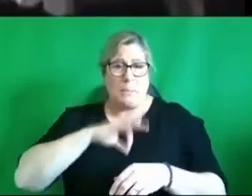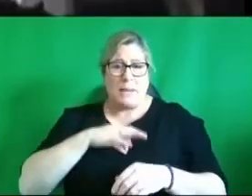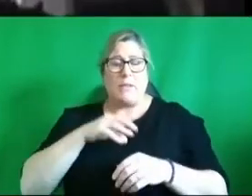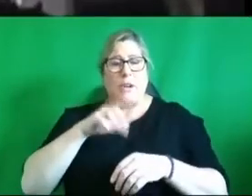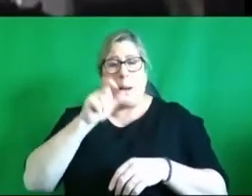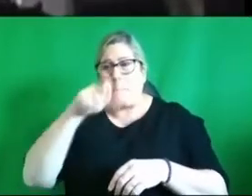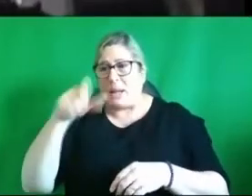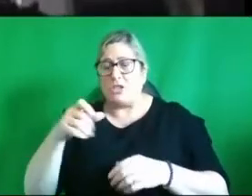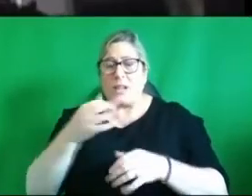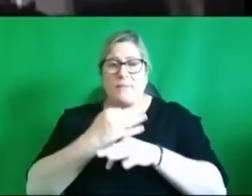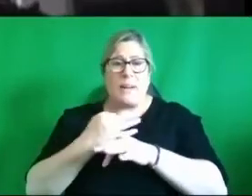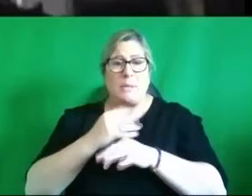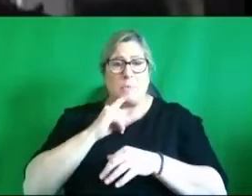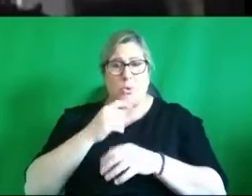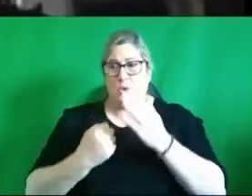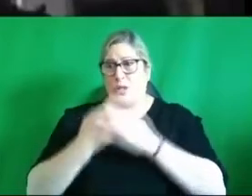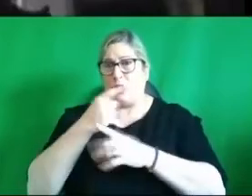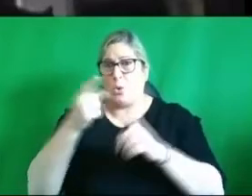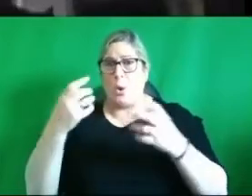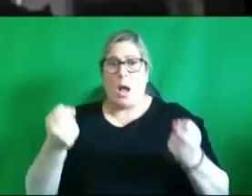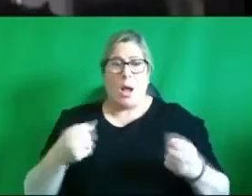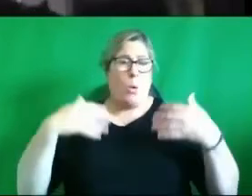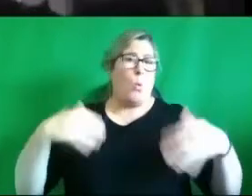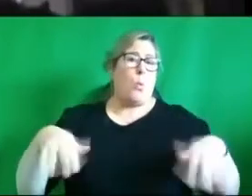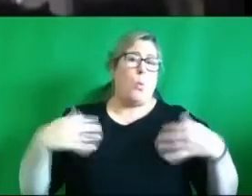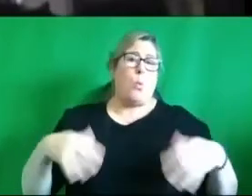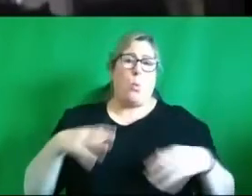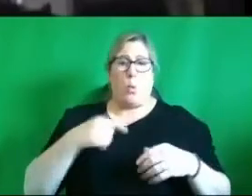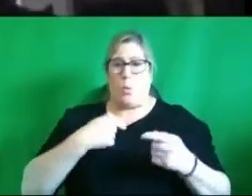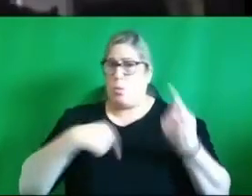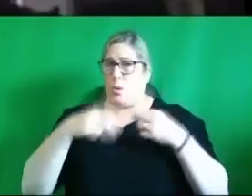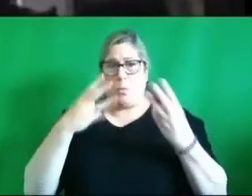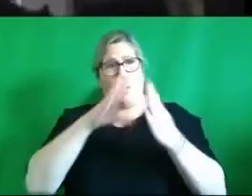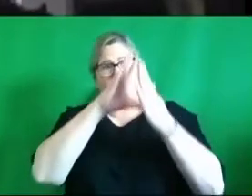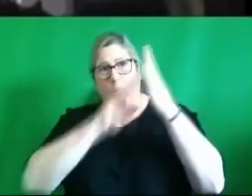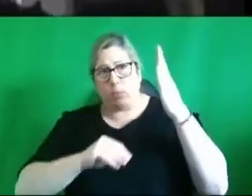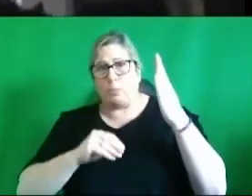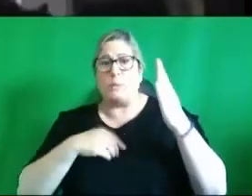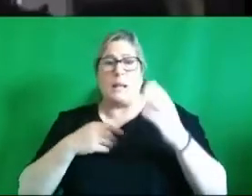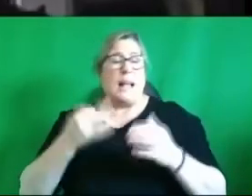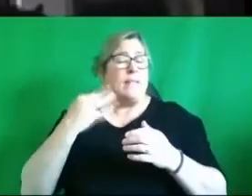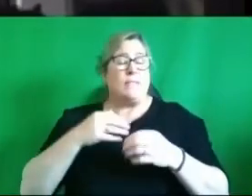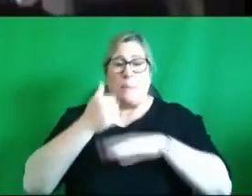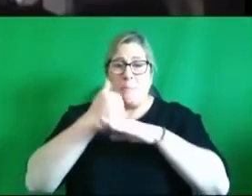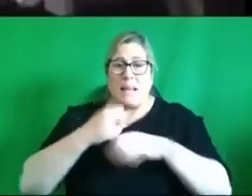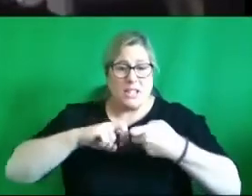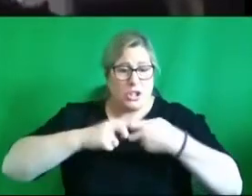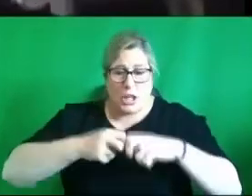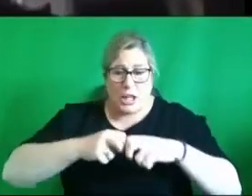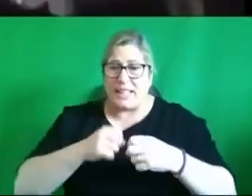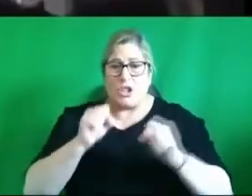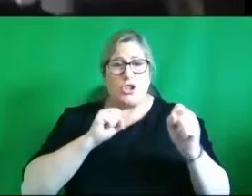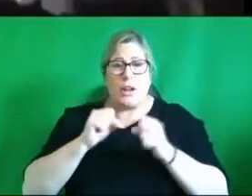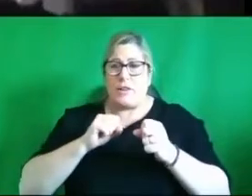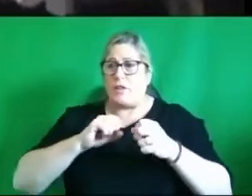what the success that you have had is definitely something that we want to build on be it in in basic genetic services genetic diagnostics and